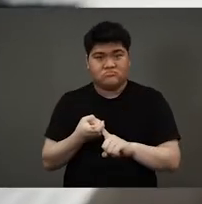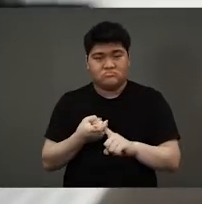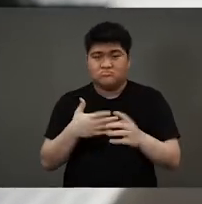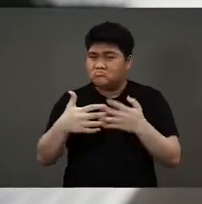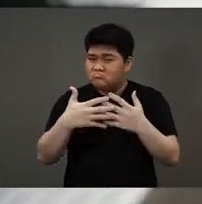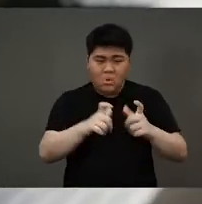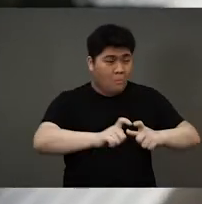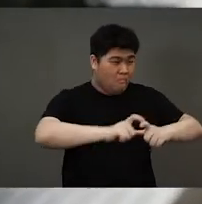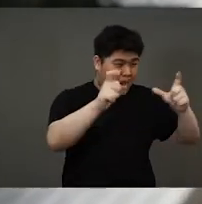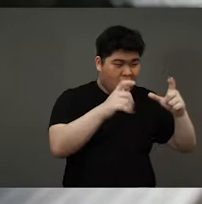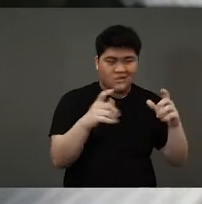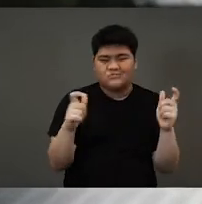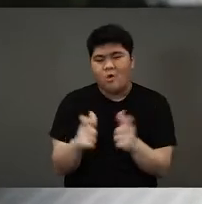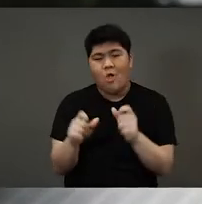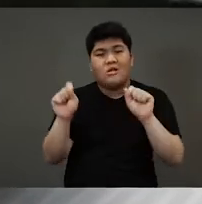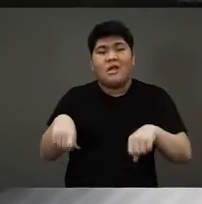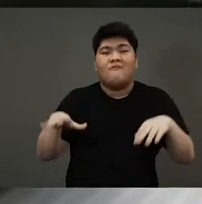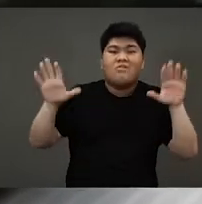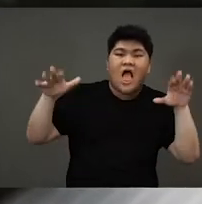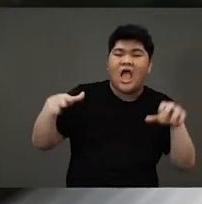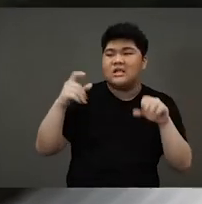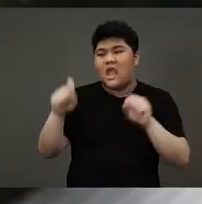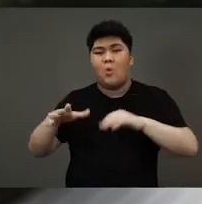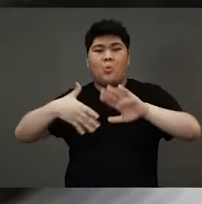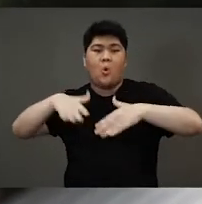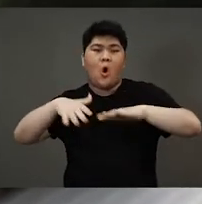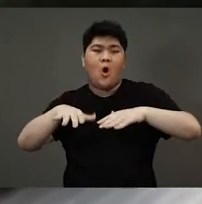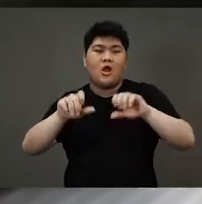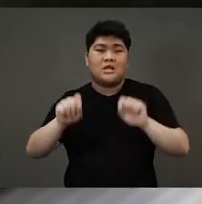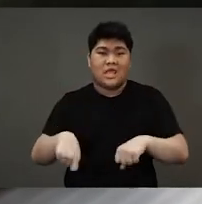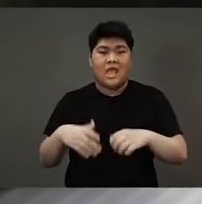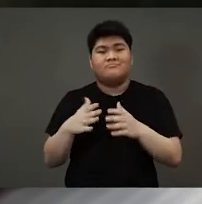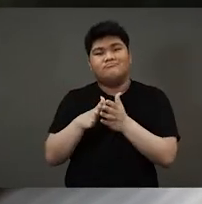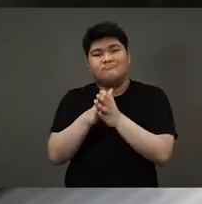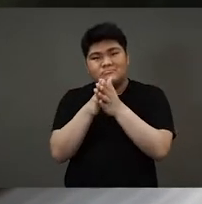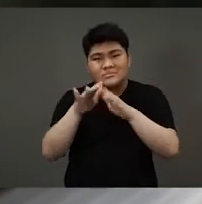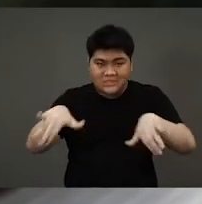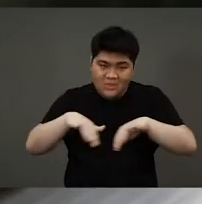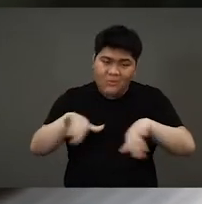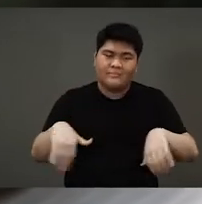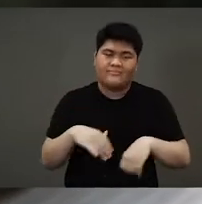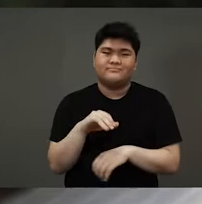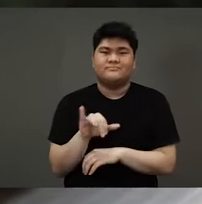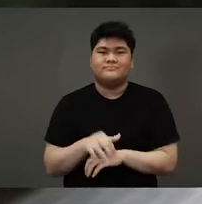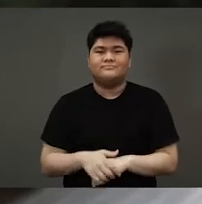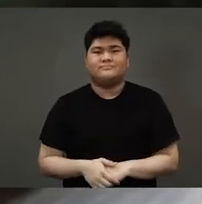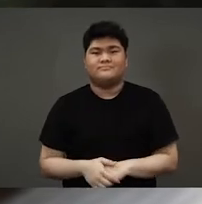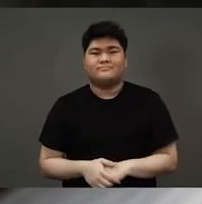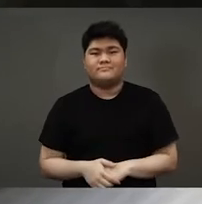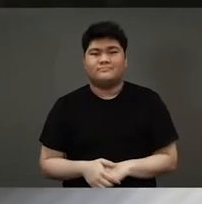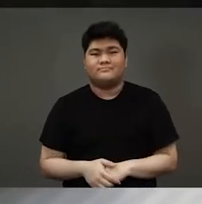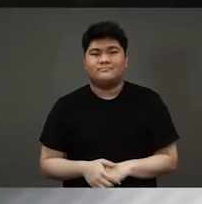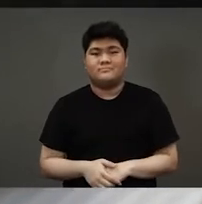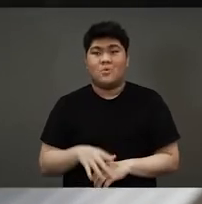big and small animals that could fly, animals that could walk and animals that could slip and slide. One day,